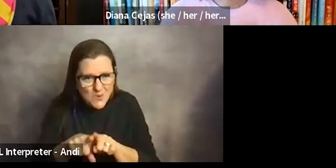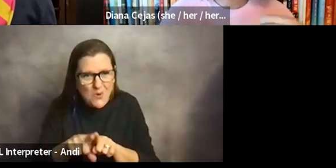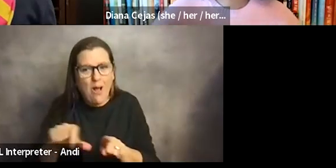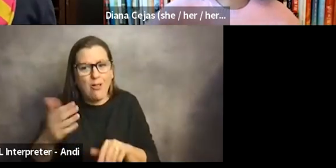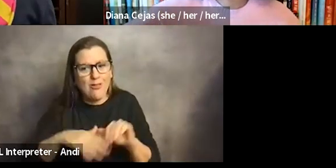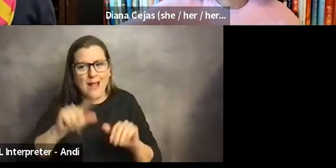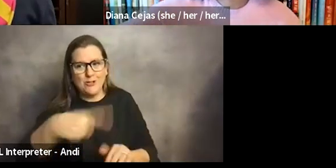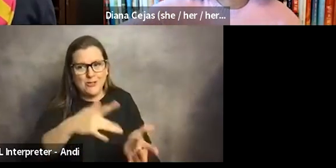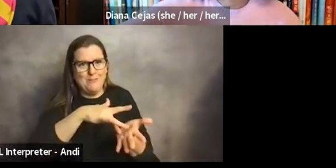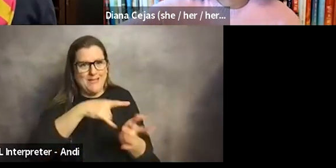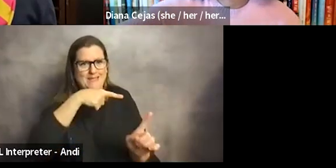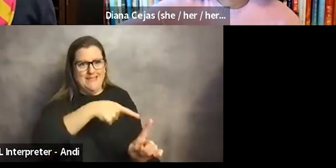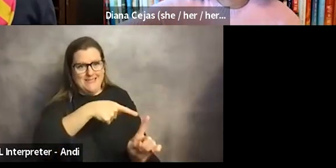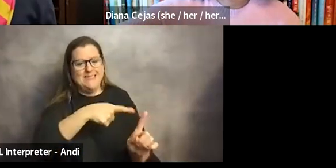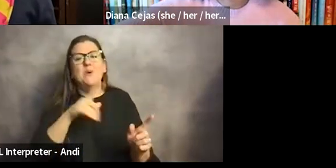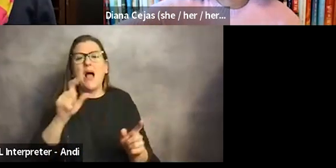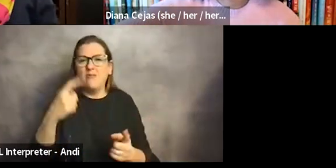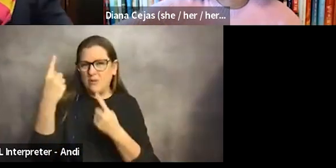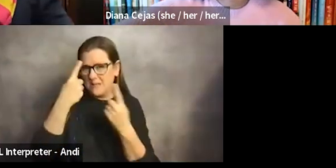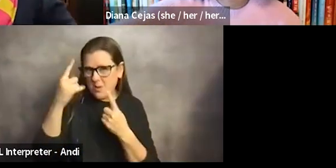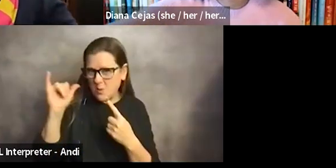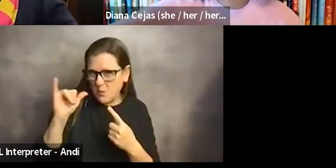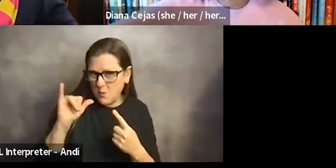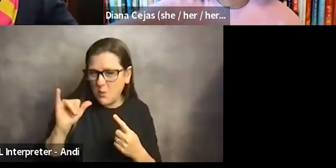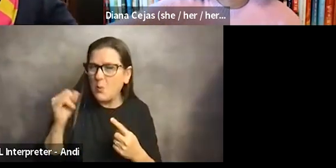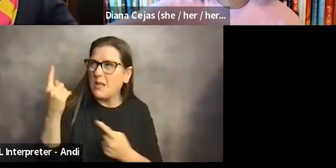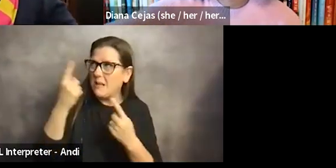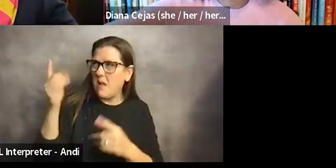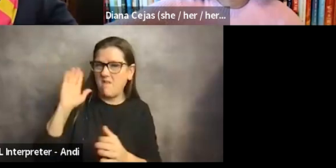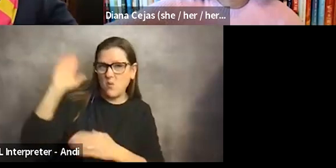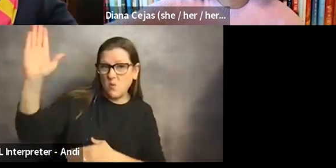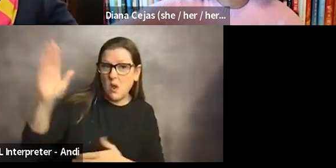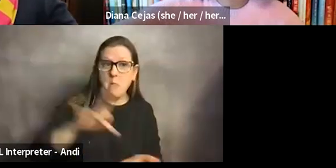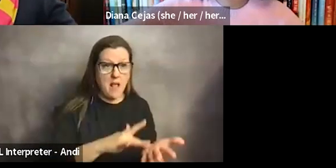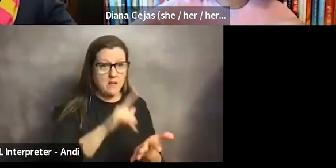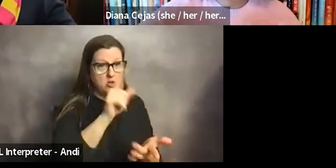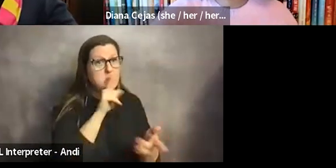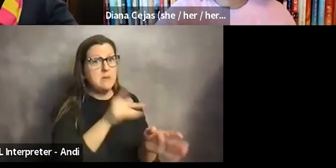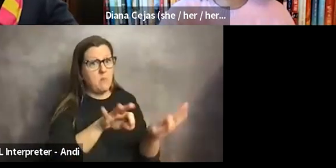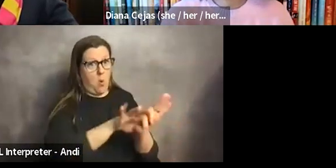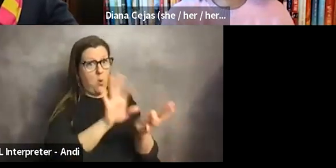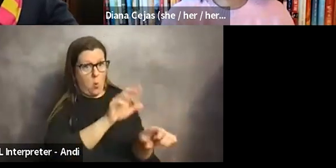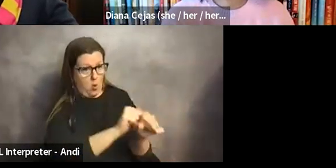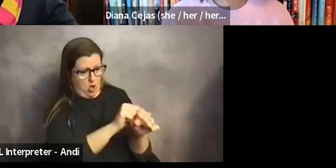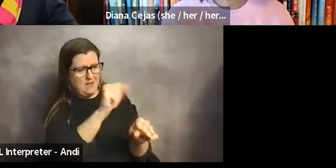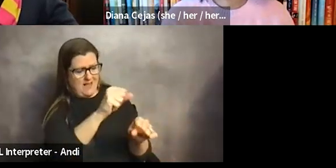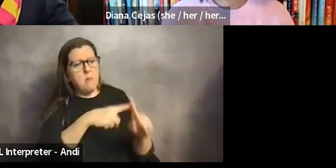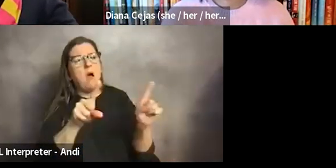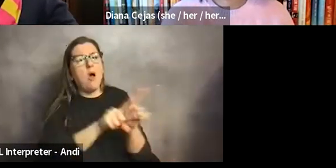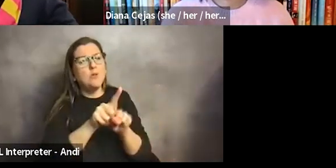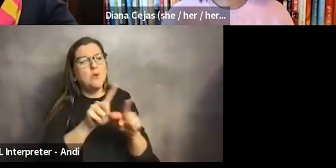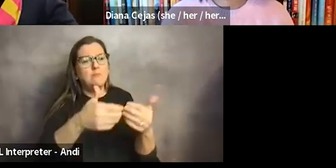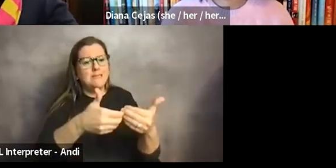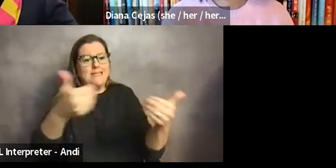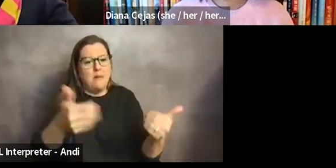the forefront of your mind. As you think about your future, because medicine should be important, but so should the things that make you joyful outside of